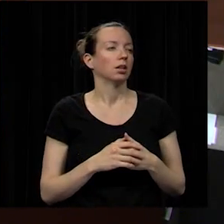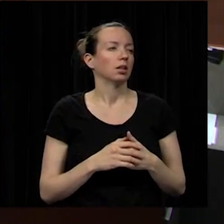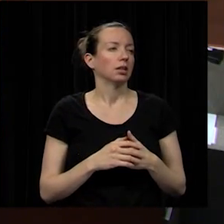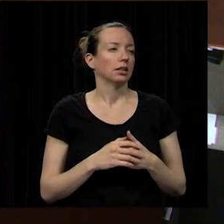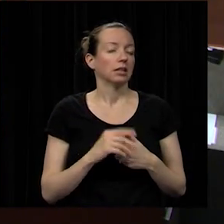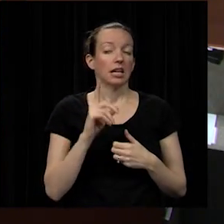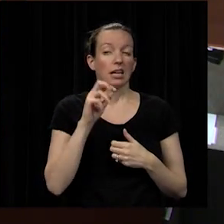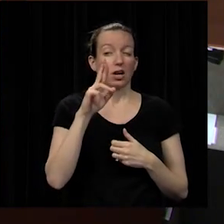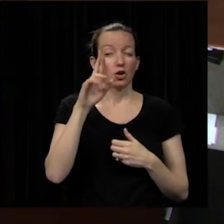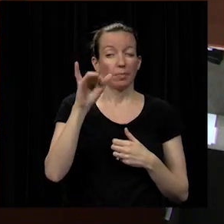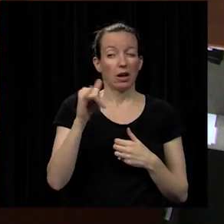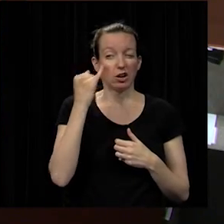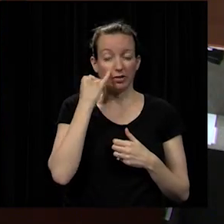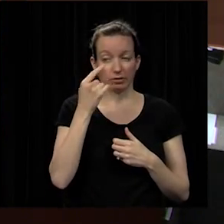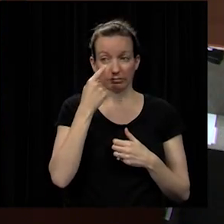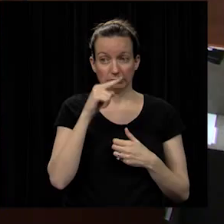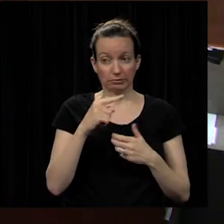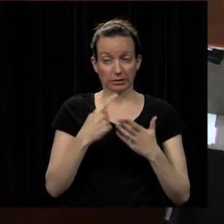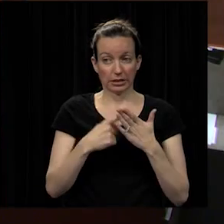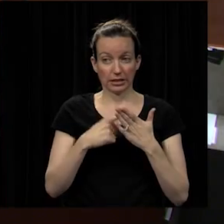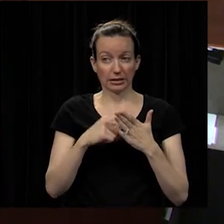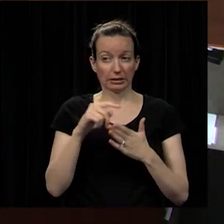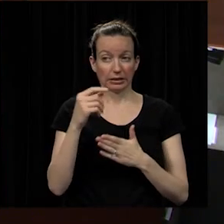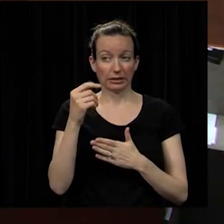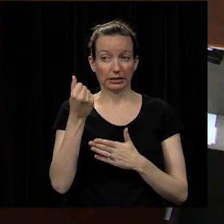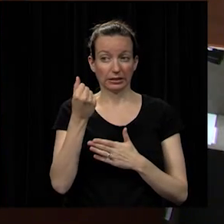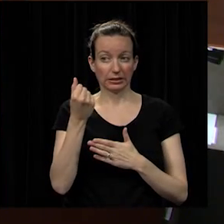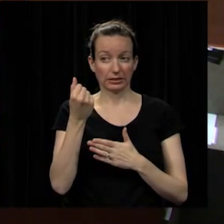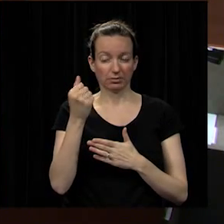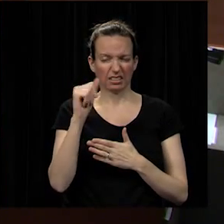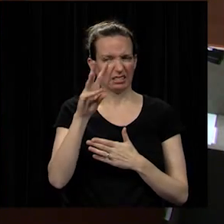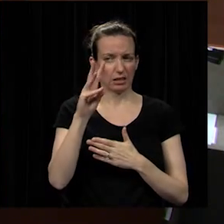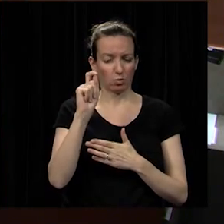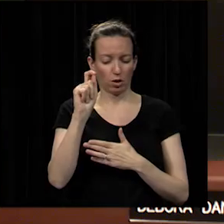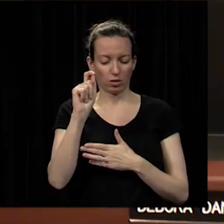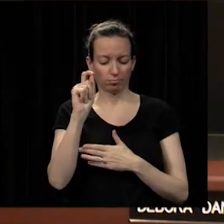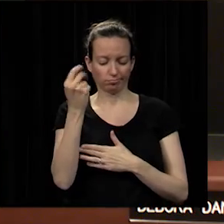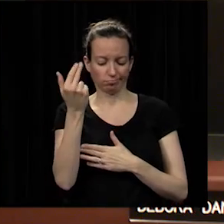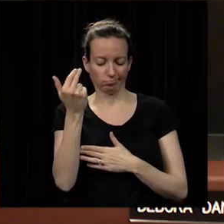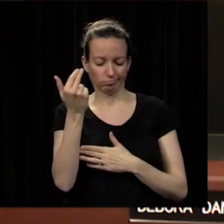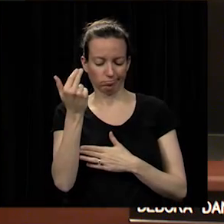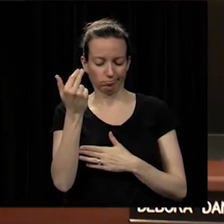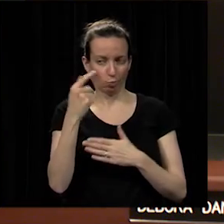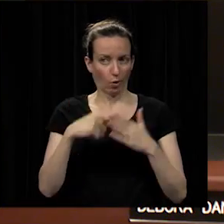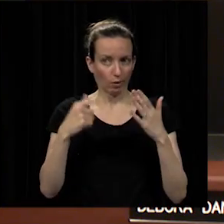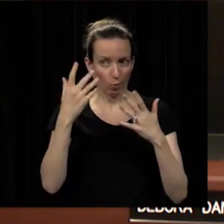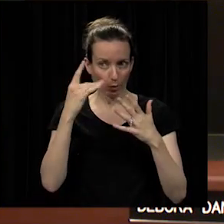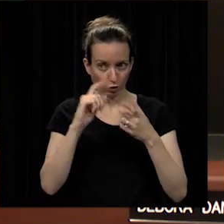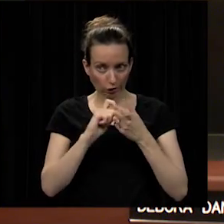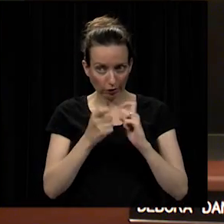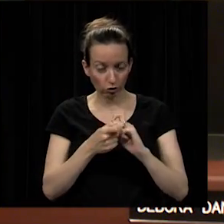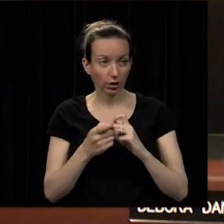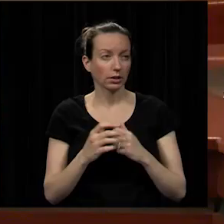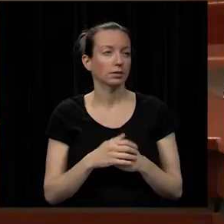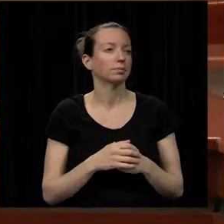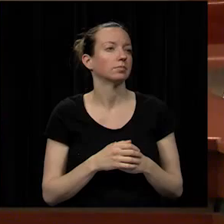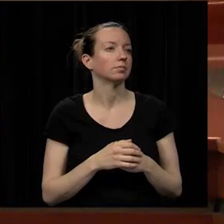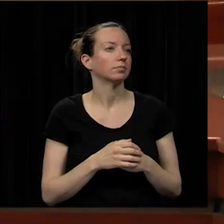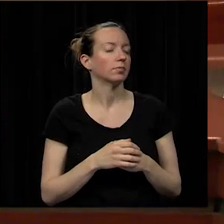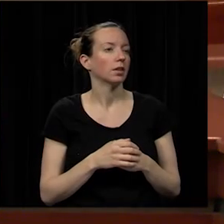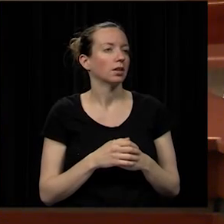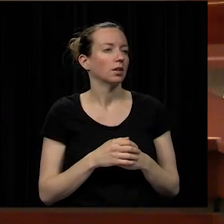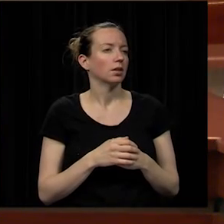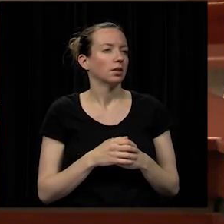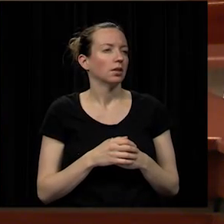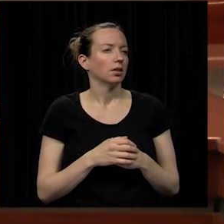barry if you kind of talk about 16.313 what that is and why we're changing those out yeah the system at east um is an